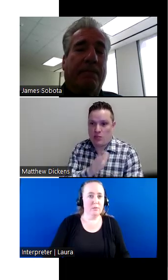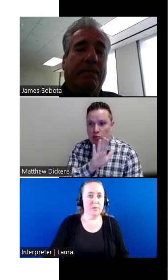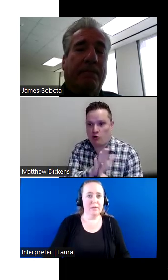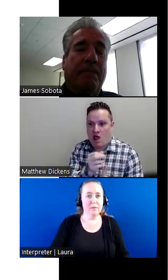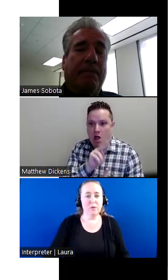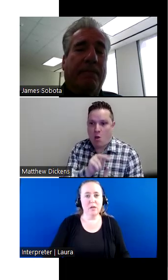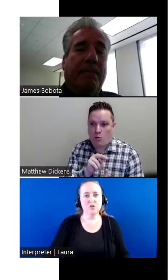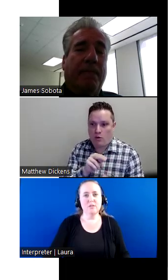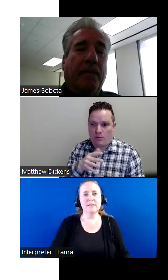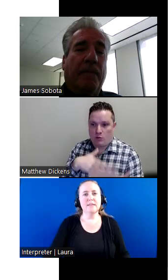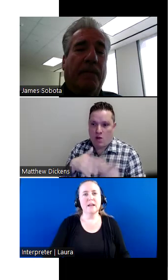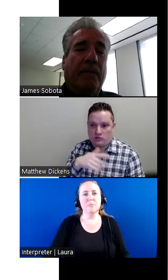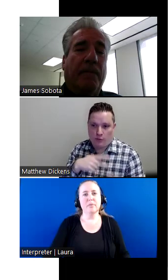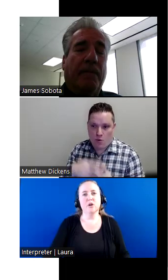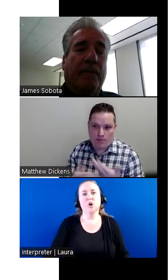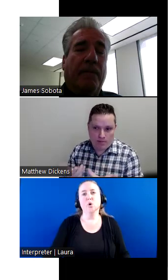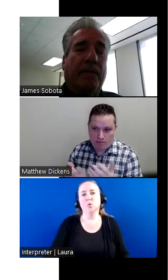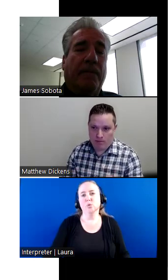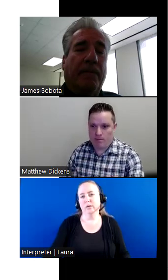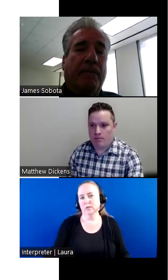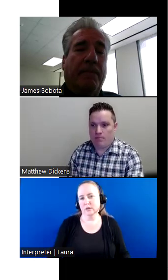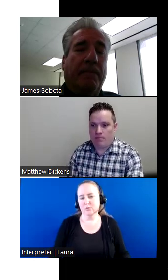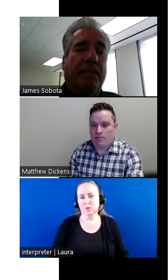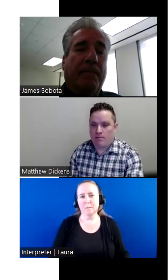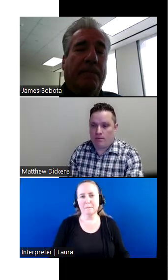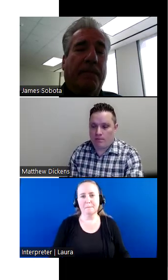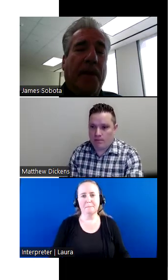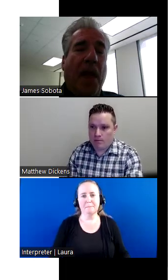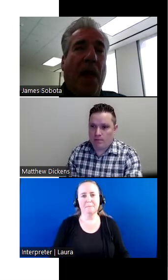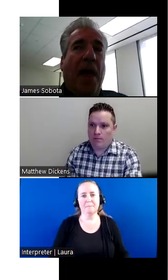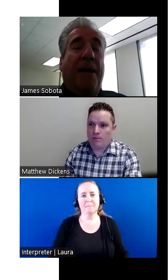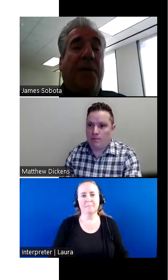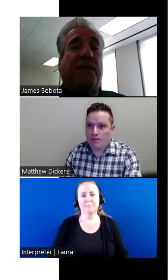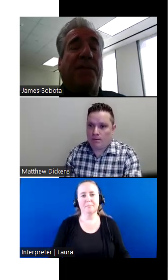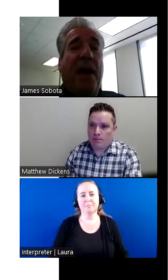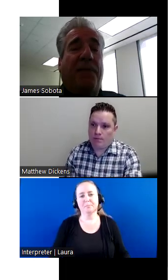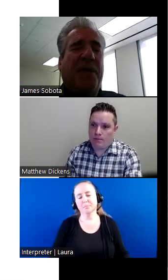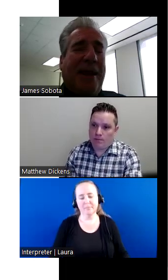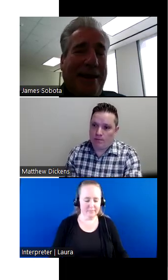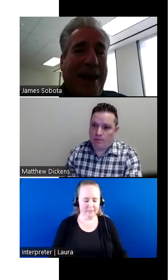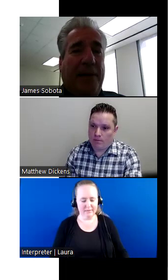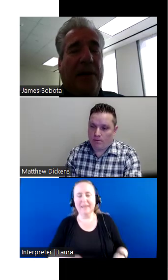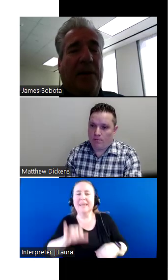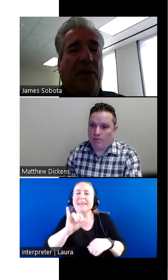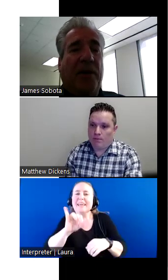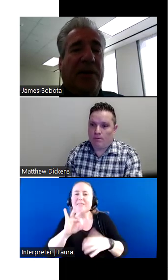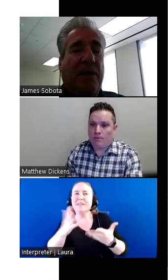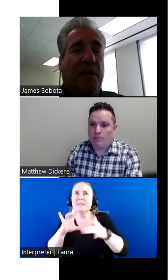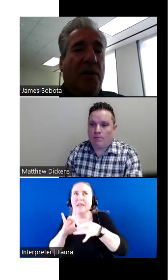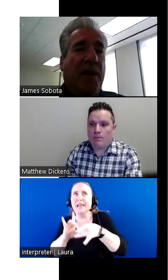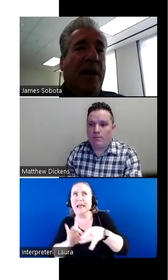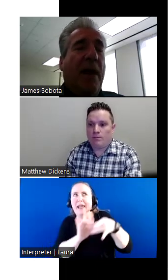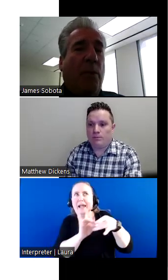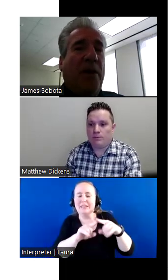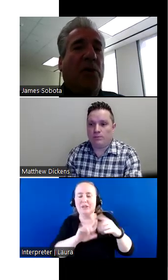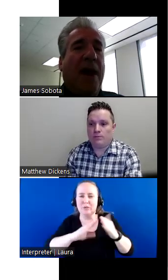collaborate with them as well? Or should they set up their own interactive program? If it's connected to the city